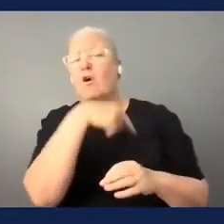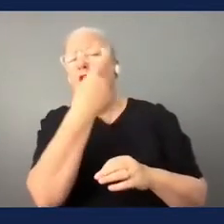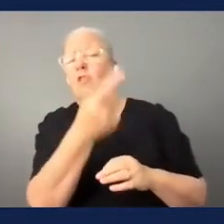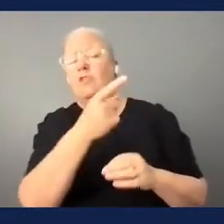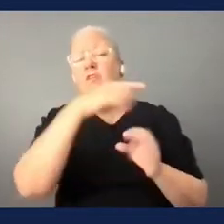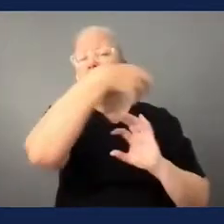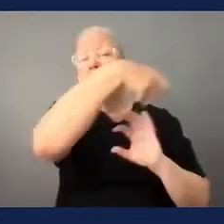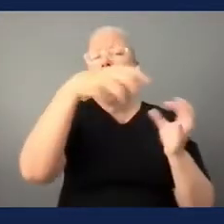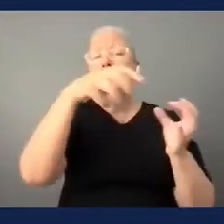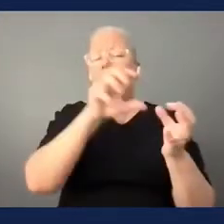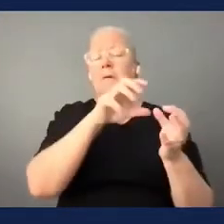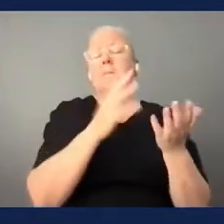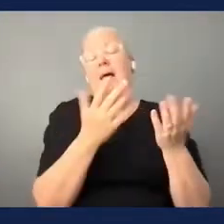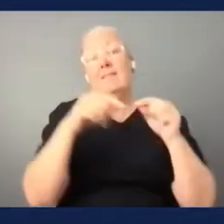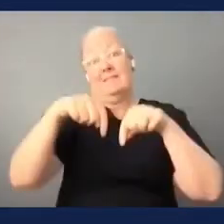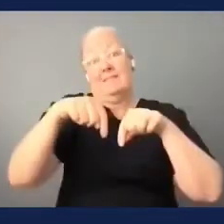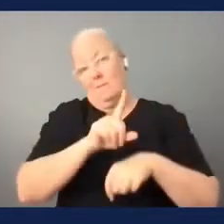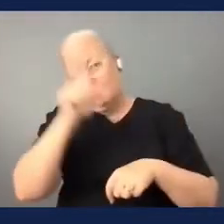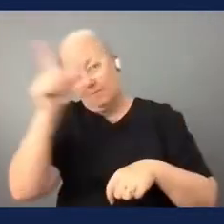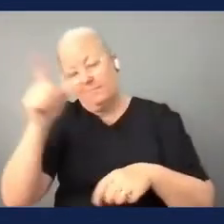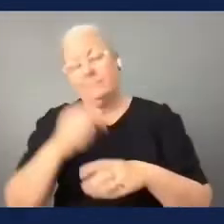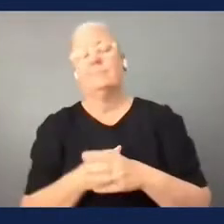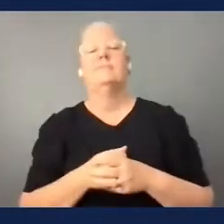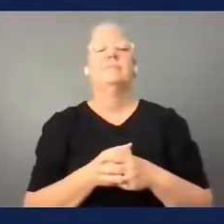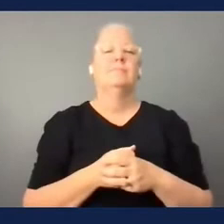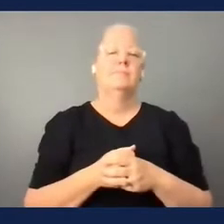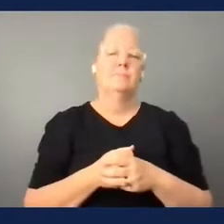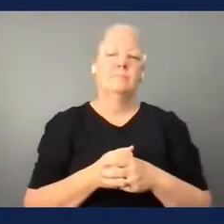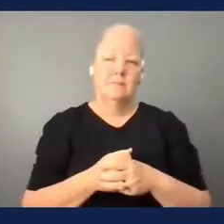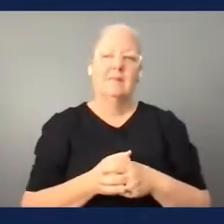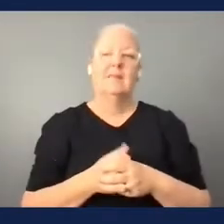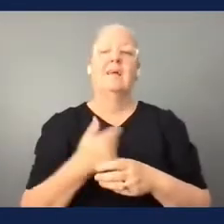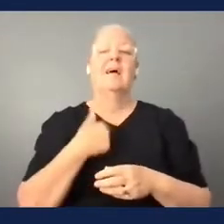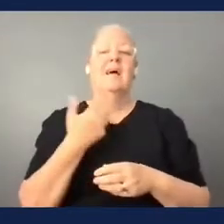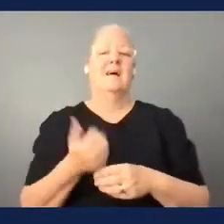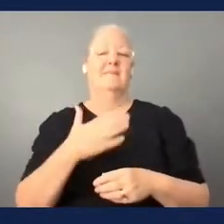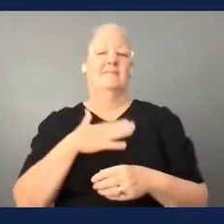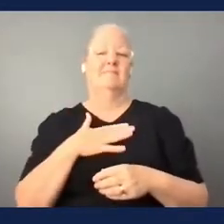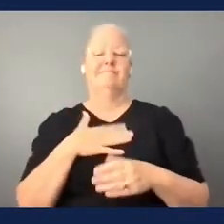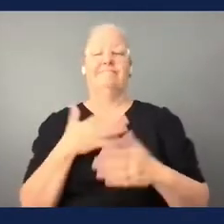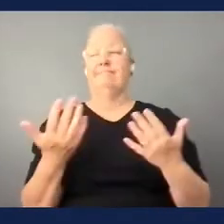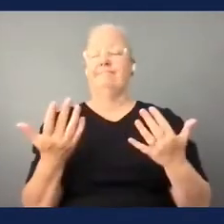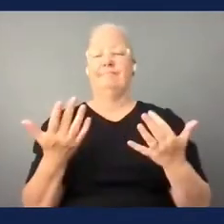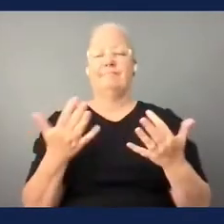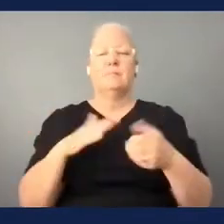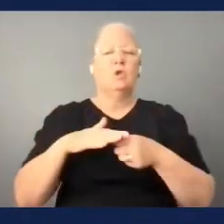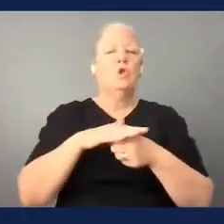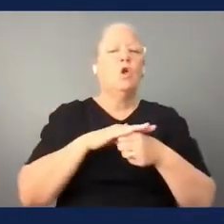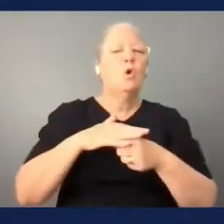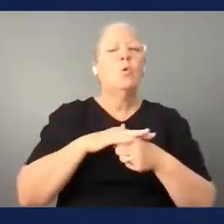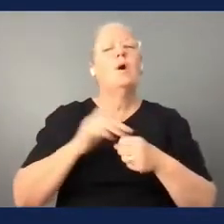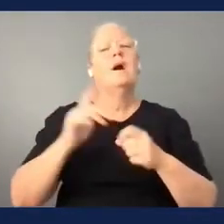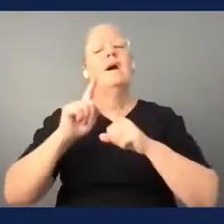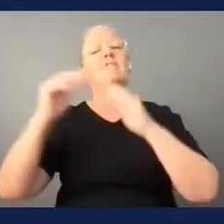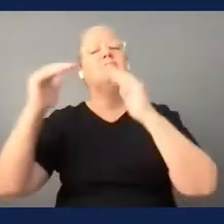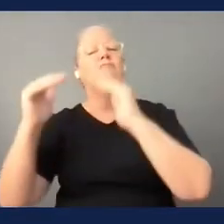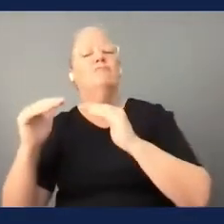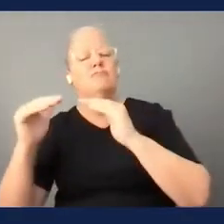so we initially brought it into a local amateur football club called ashburn united